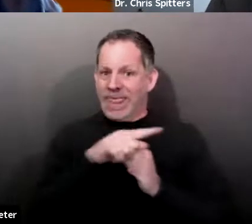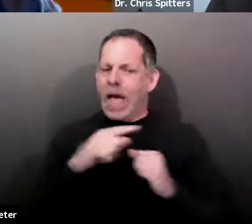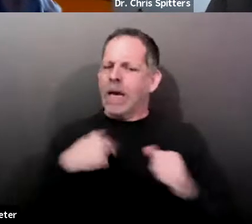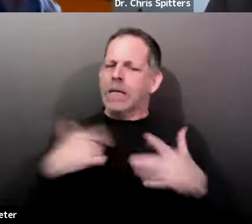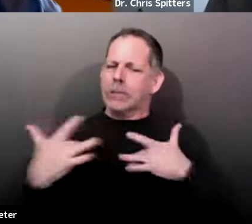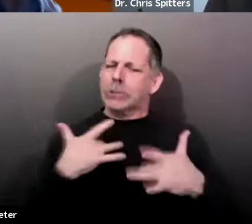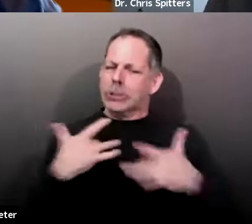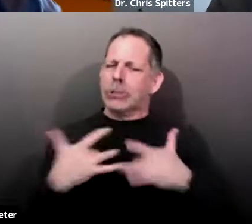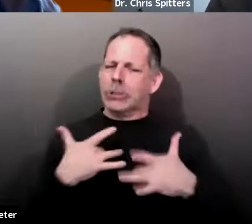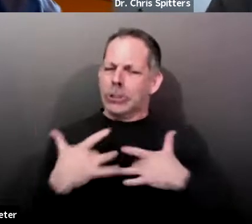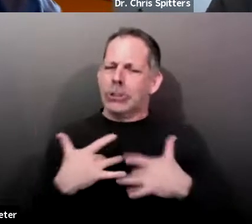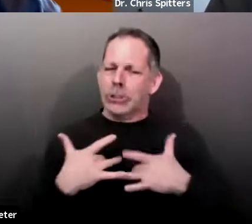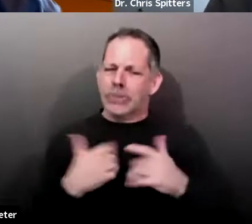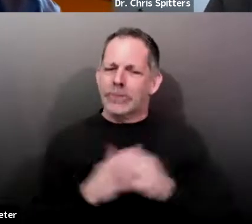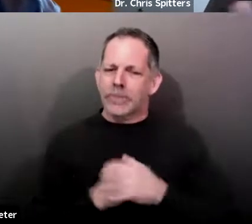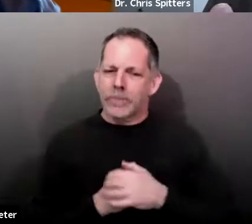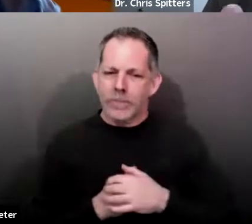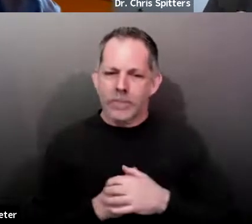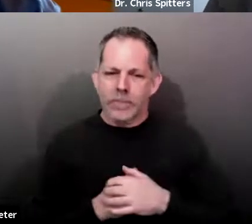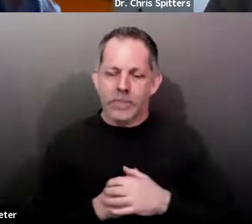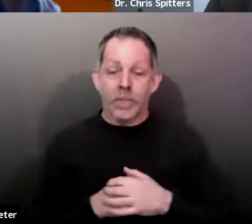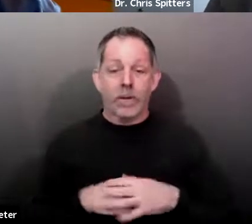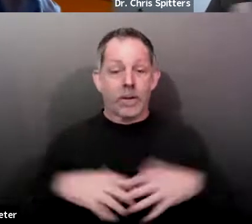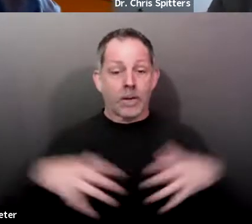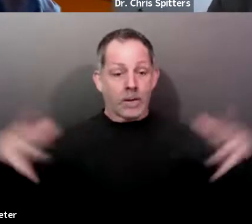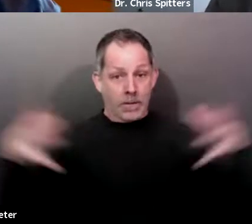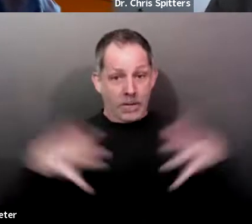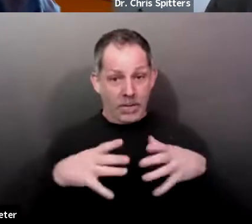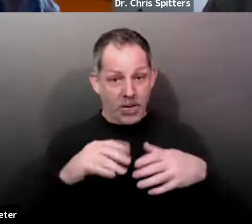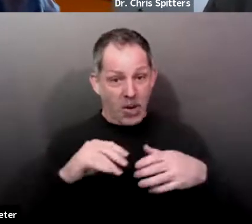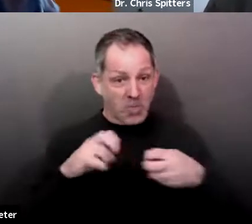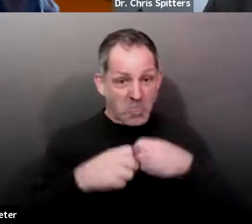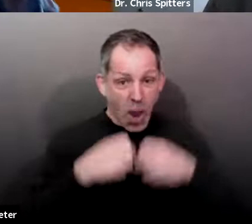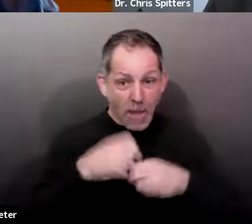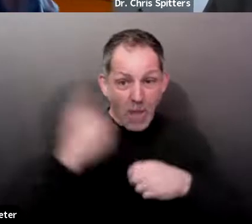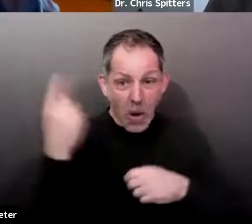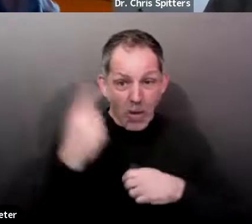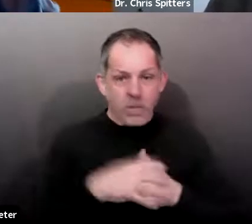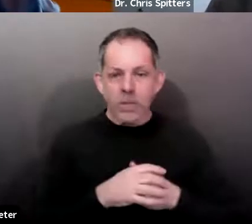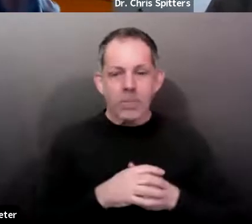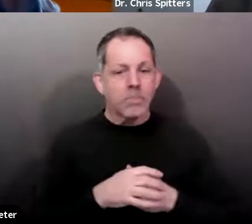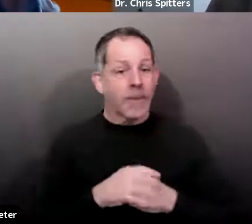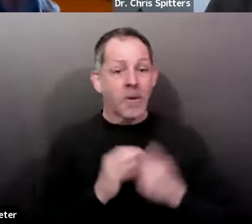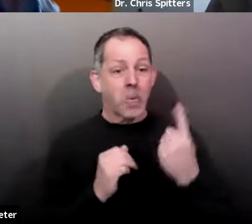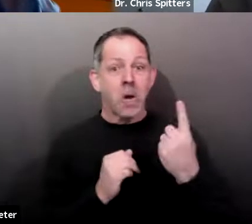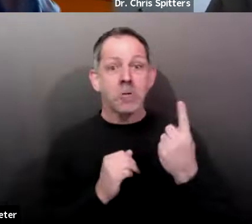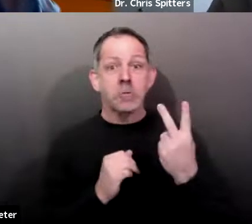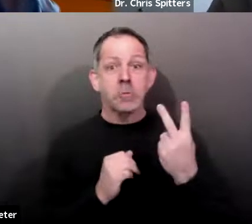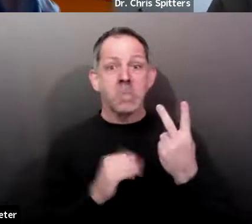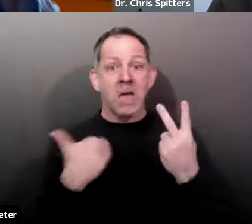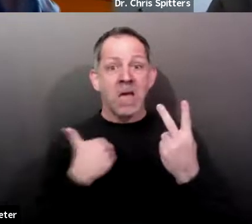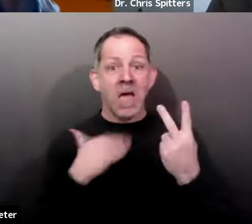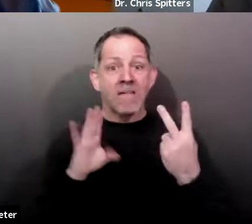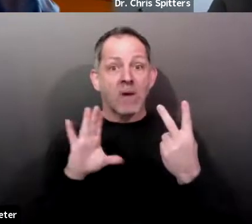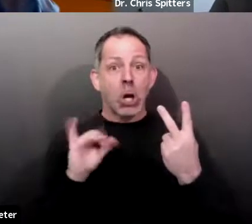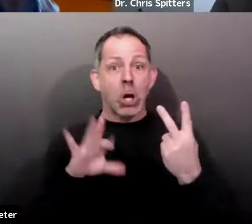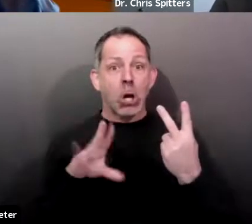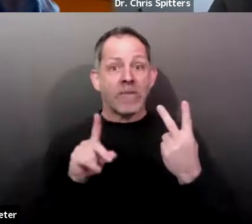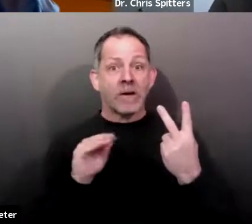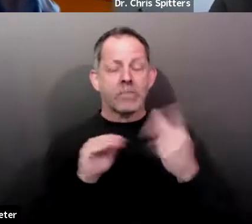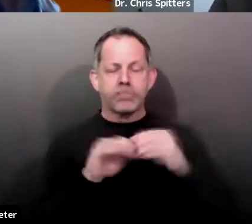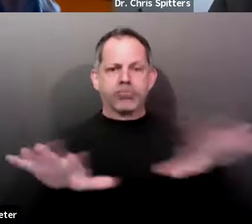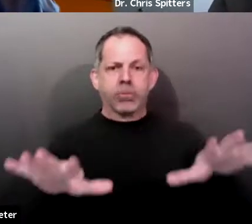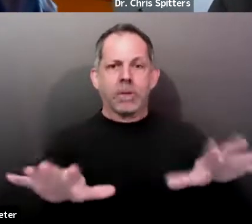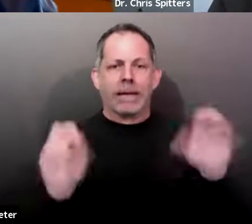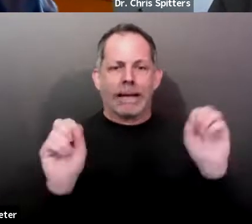a problem, but one or more of them could become a super spreading event. And then, then we do have a problem. So just like any cause to